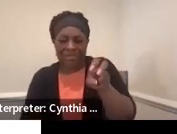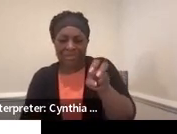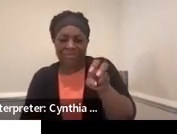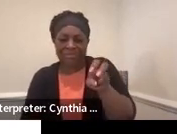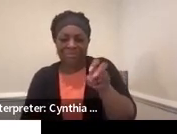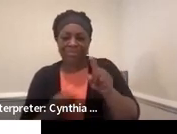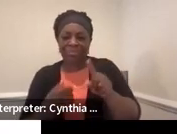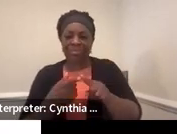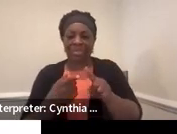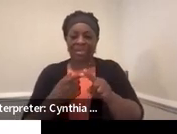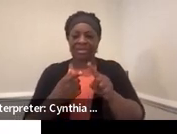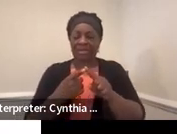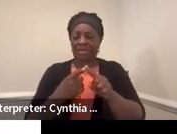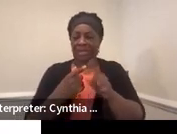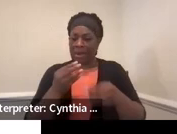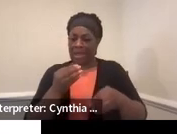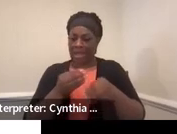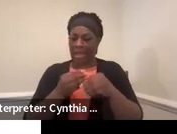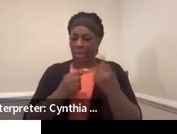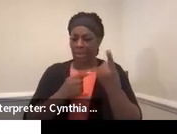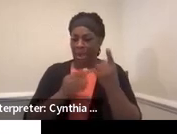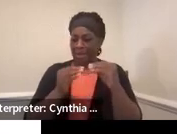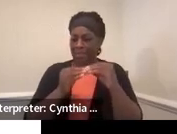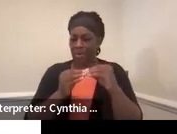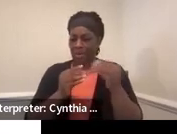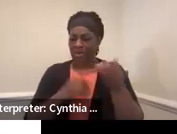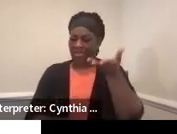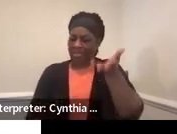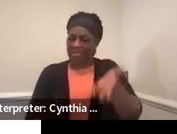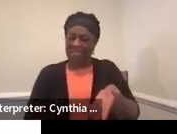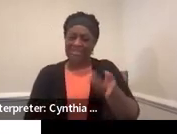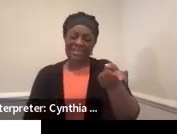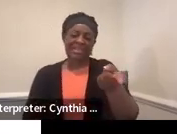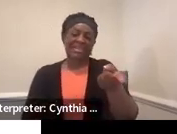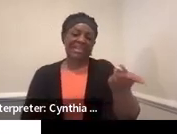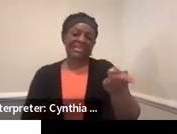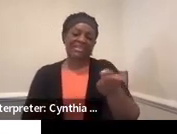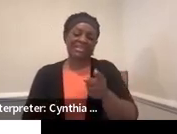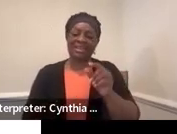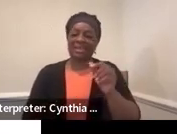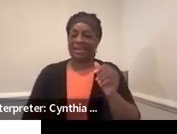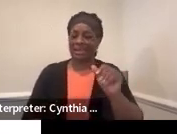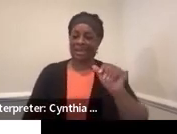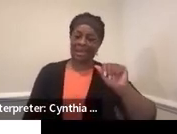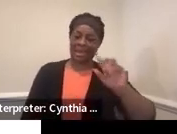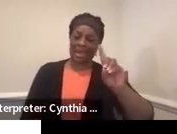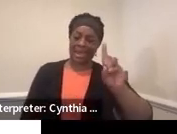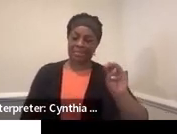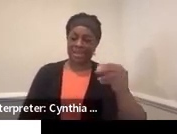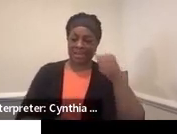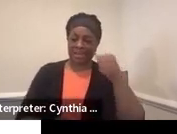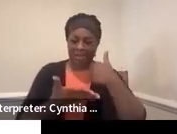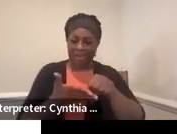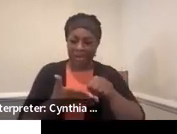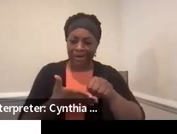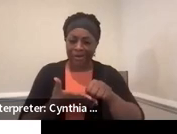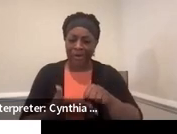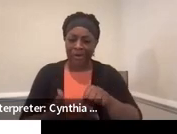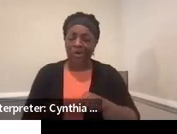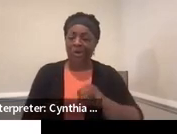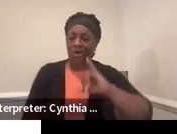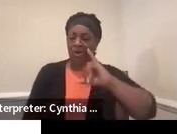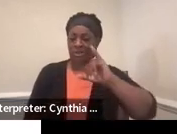Okay, think one more thing. So this is the administrative letter that went out on 1-21-21